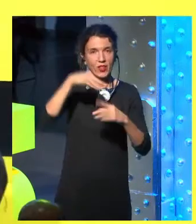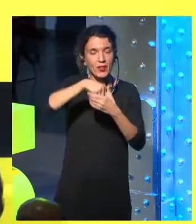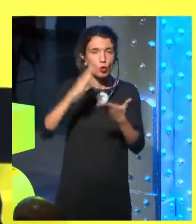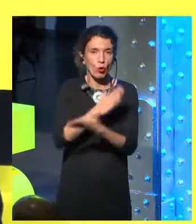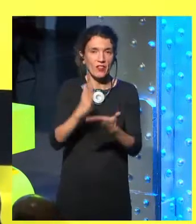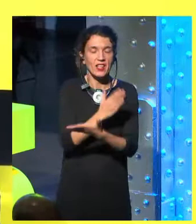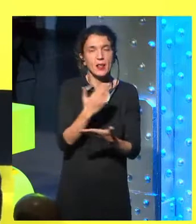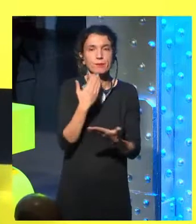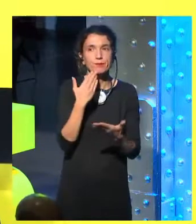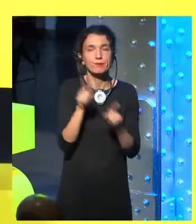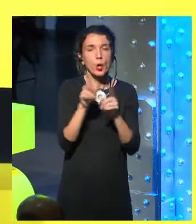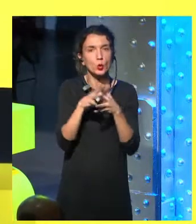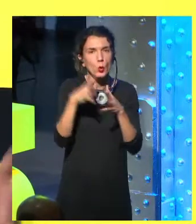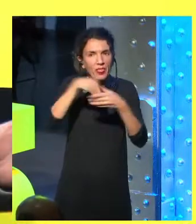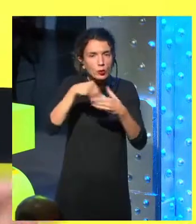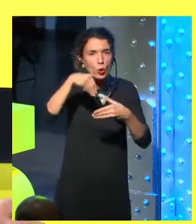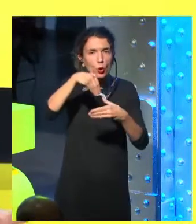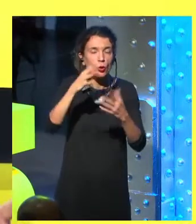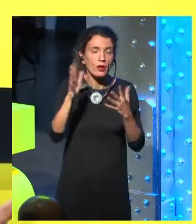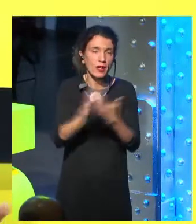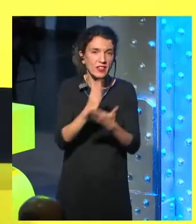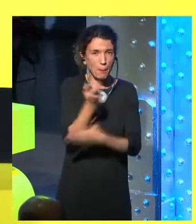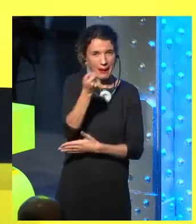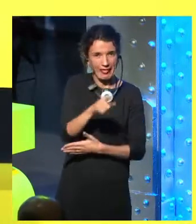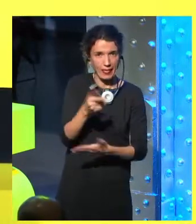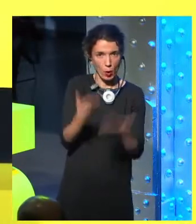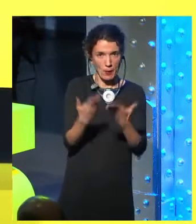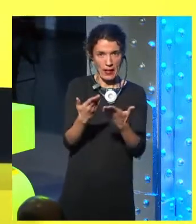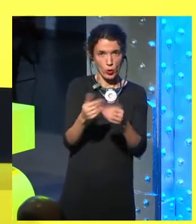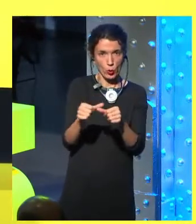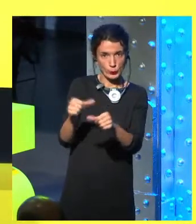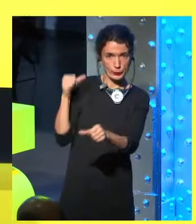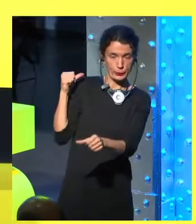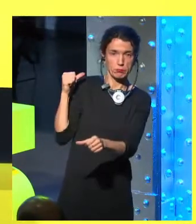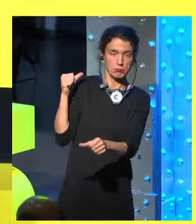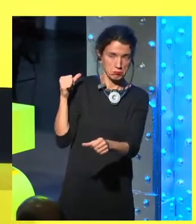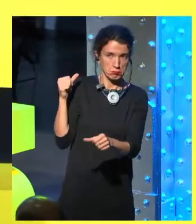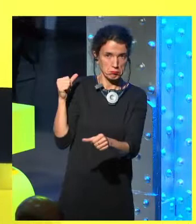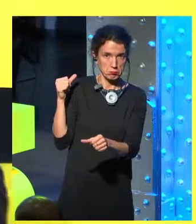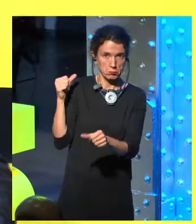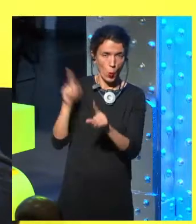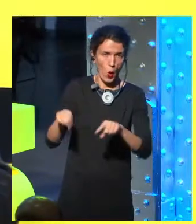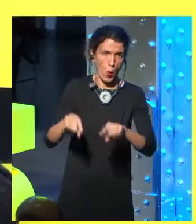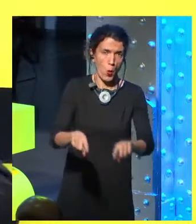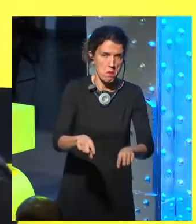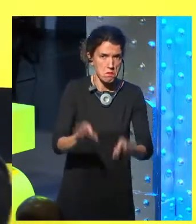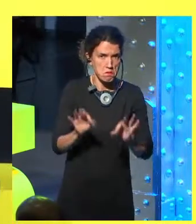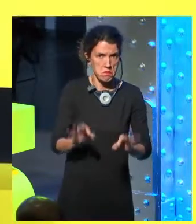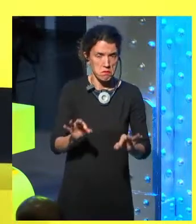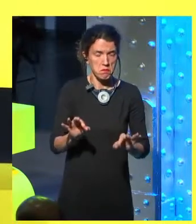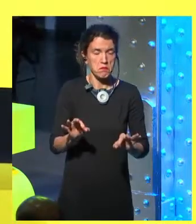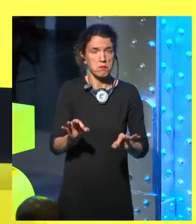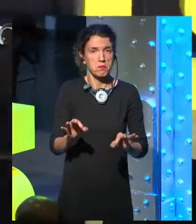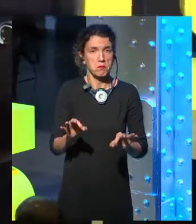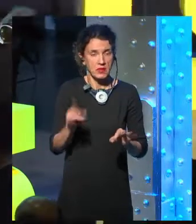some kind of the center of the magazine. We have kept a similar structure than the one that we have followed up to now.